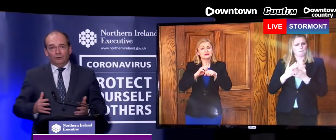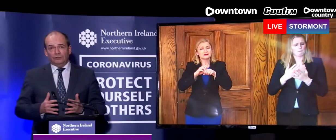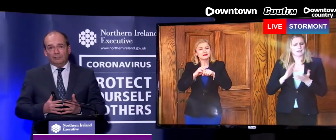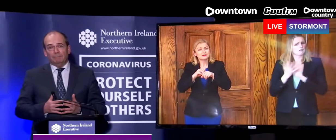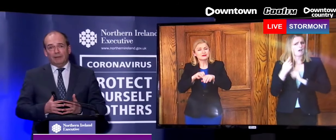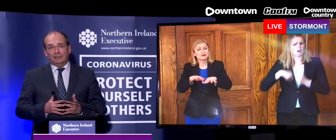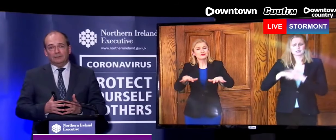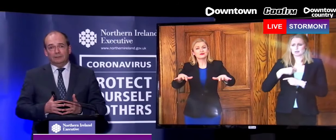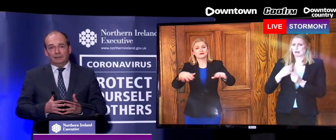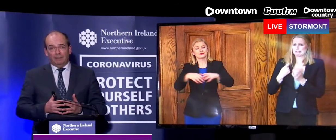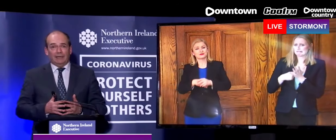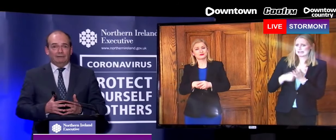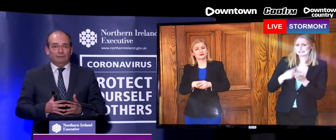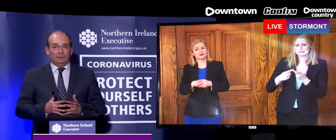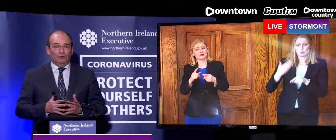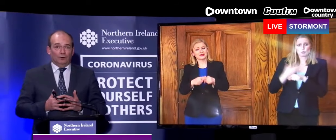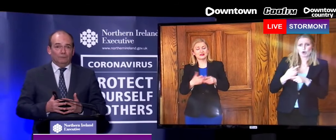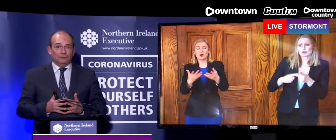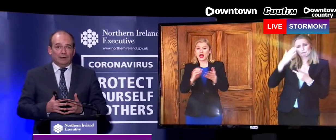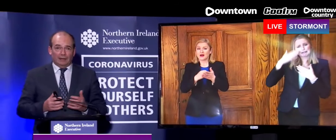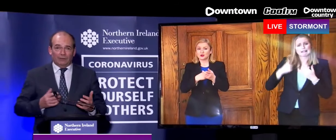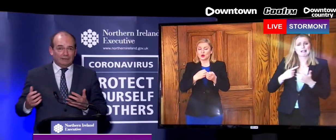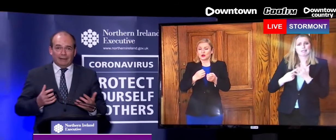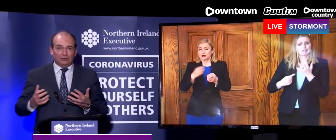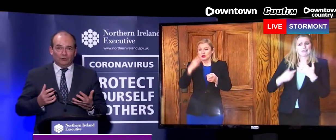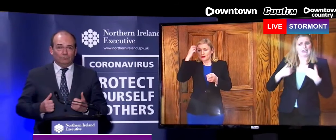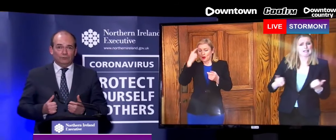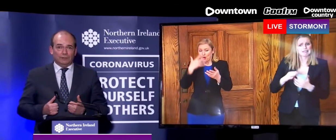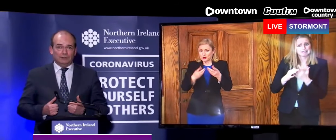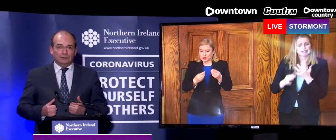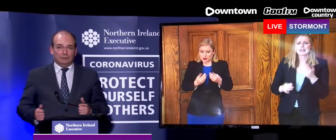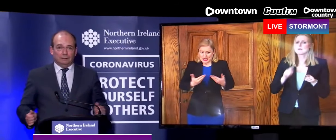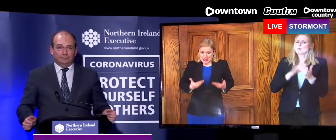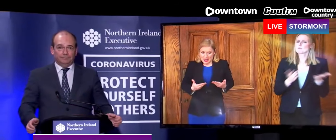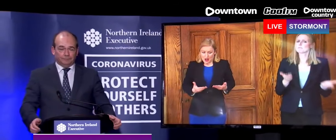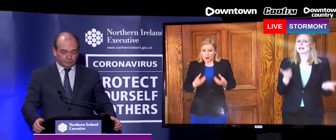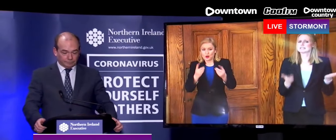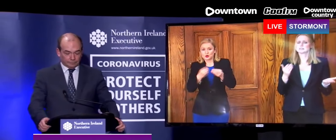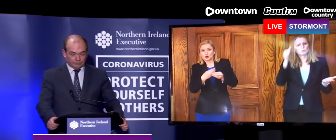and the longer term impacts that it may have on all of us as well. And we need to manage all of those things.